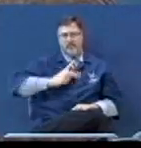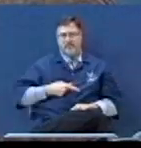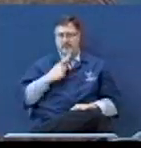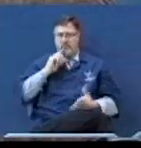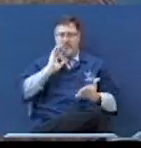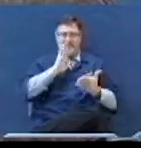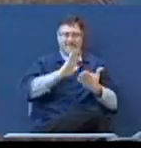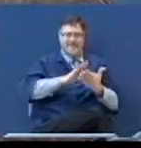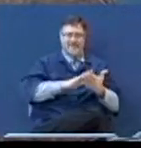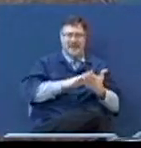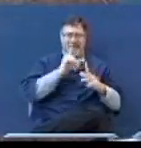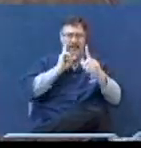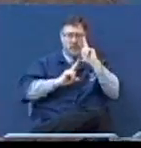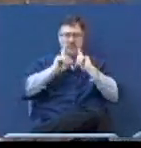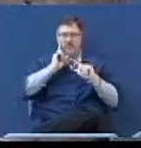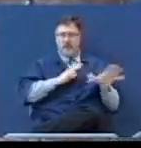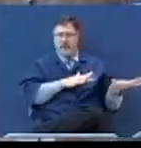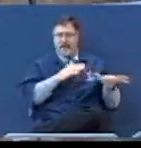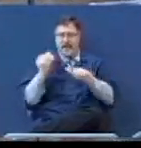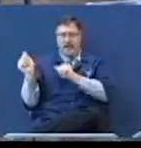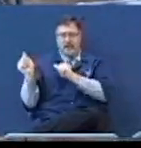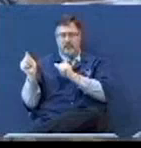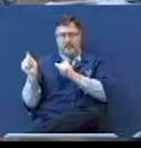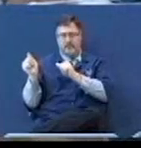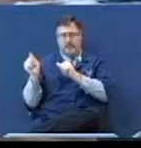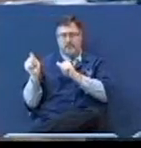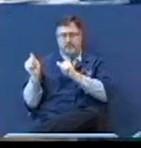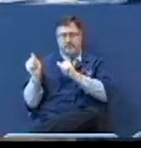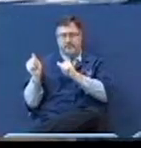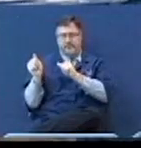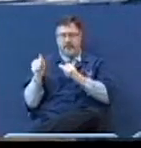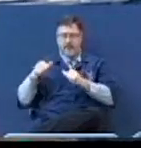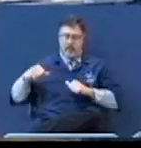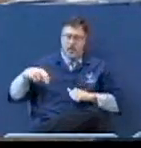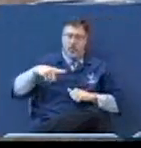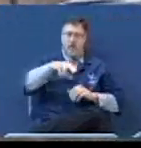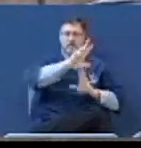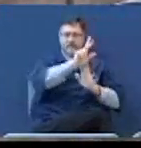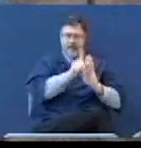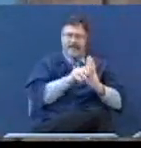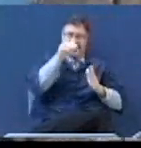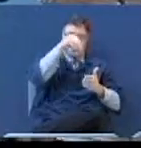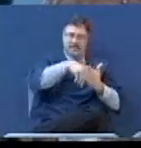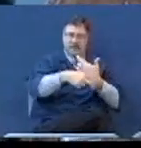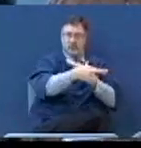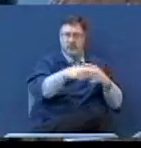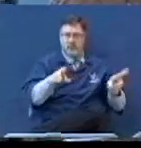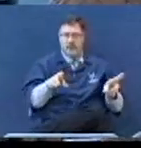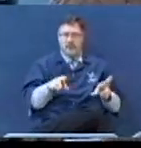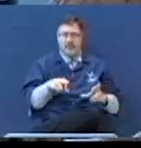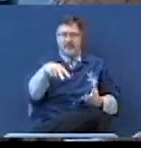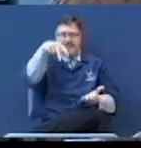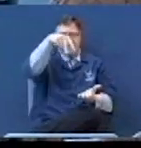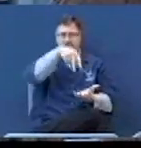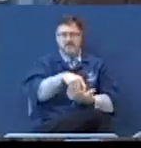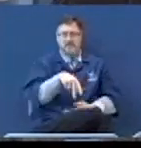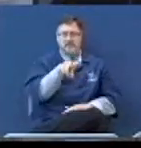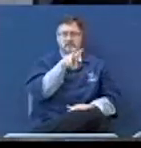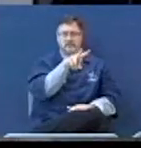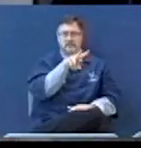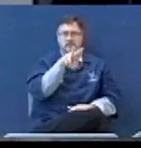so bad. I walked out. I was crying. I walked out, and then I walked back in, and I just lingered there.